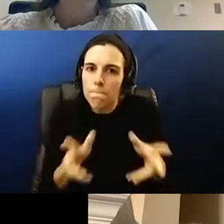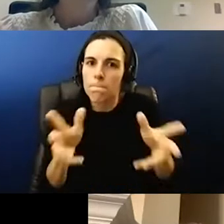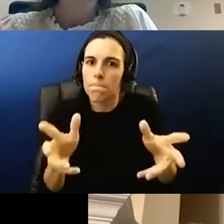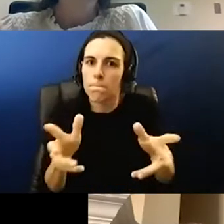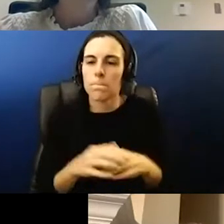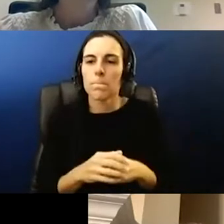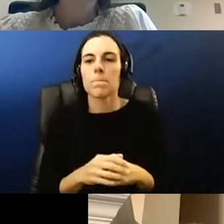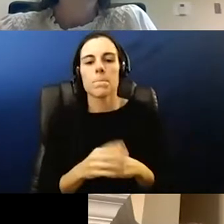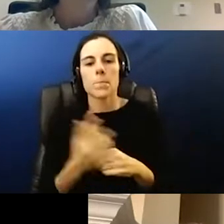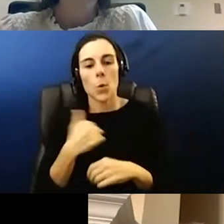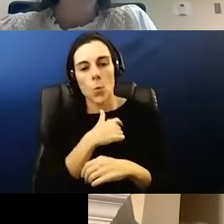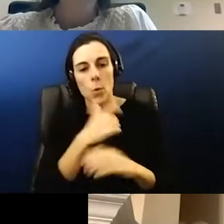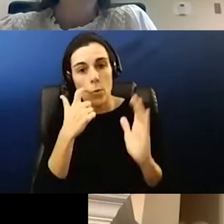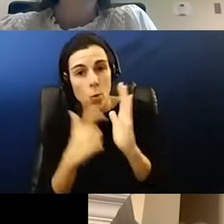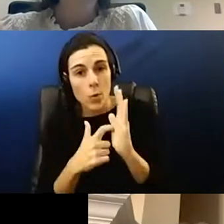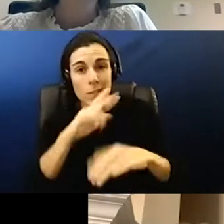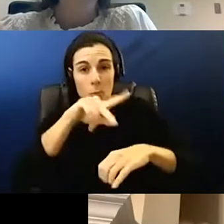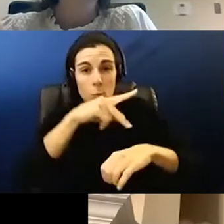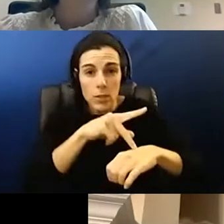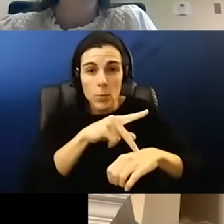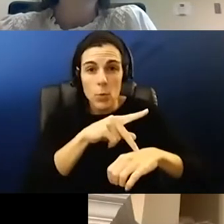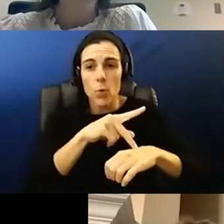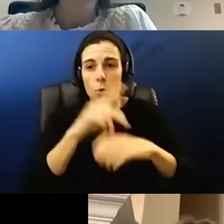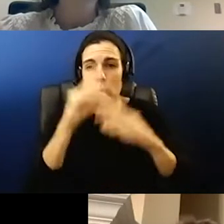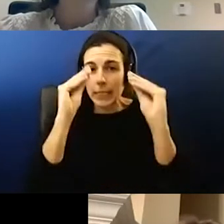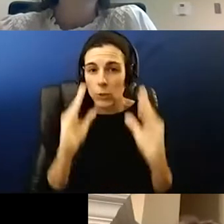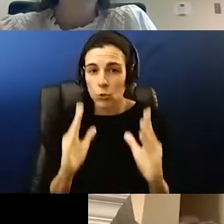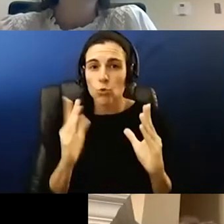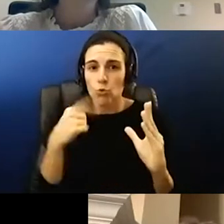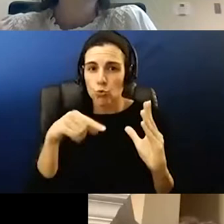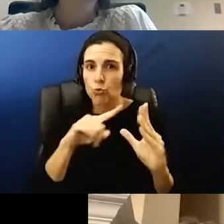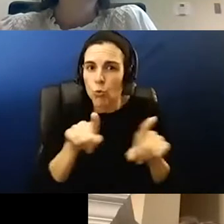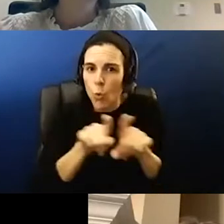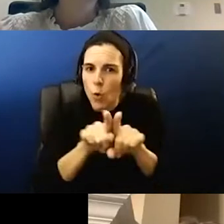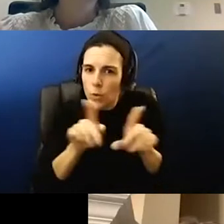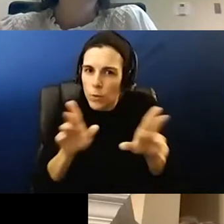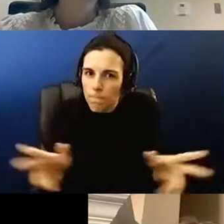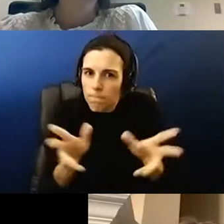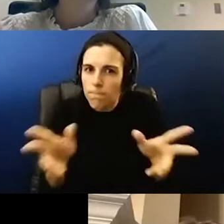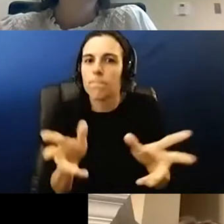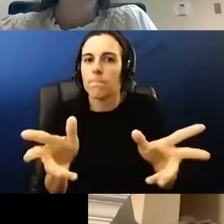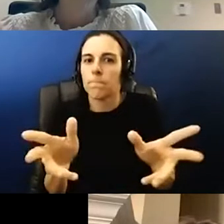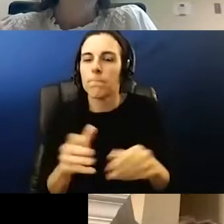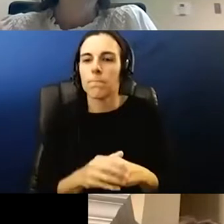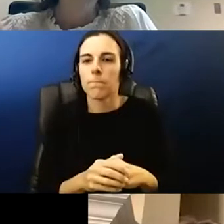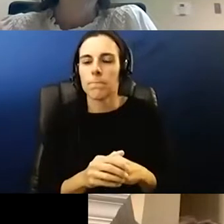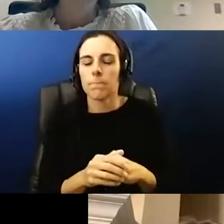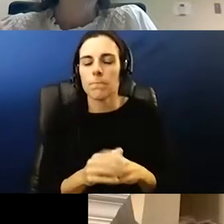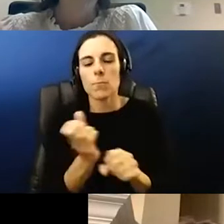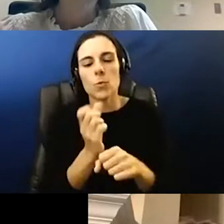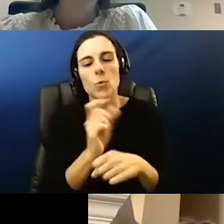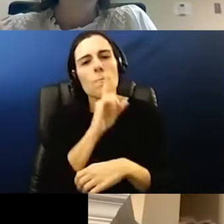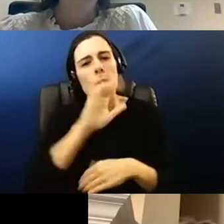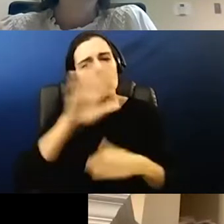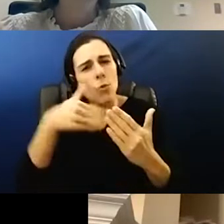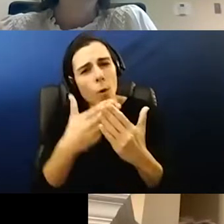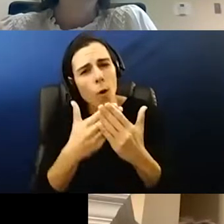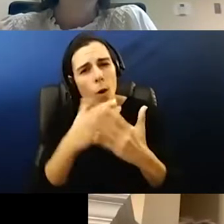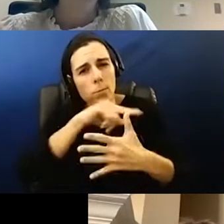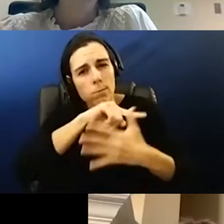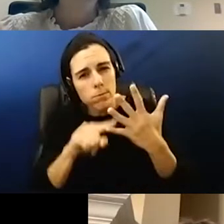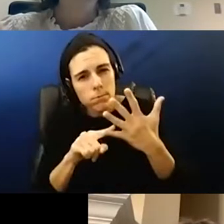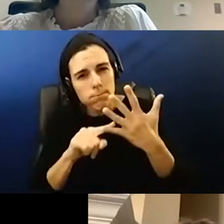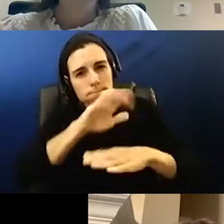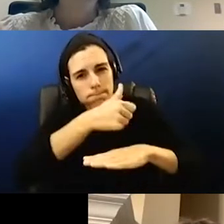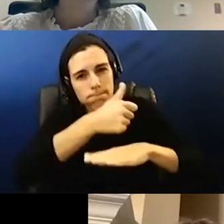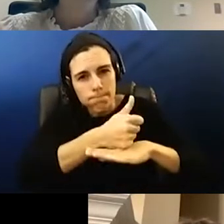see that our principals and our teachers are also pushing very hard to ensure that all of those protocols are actually